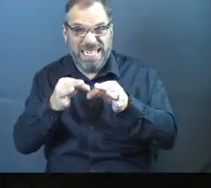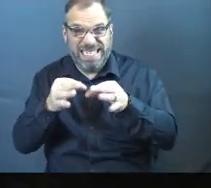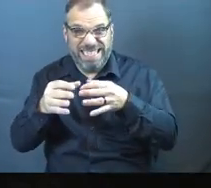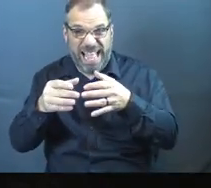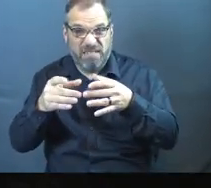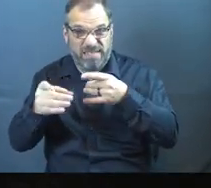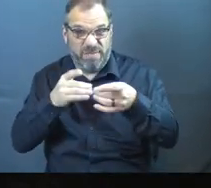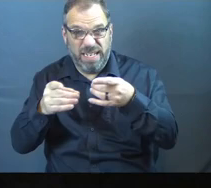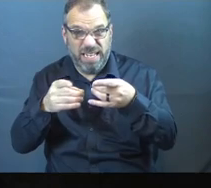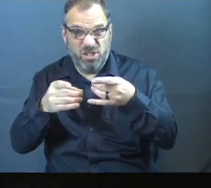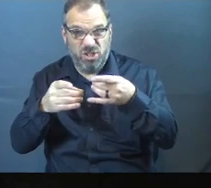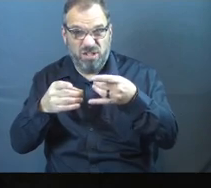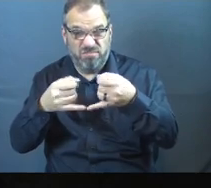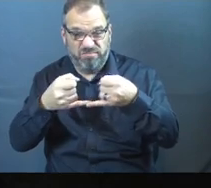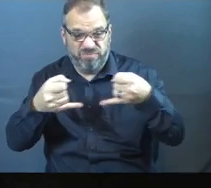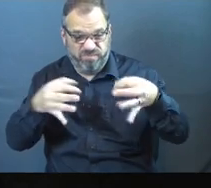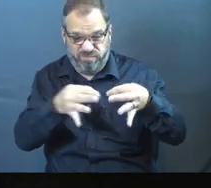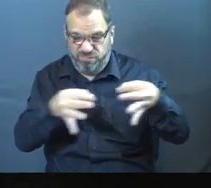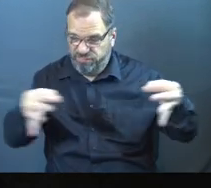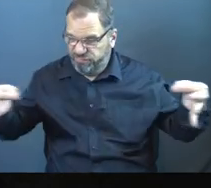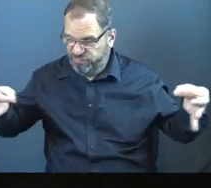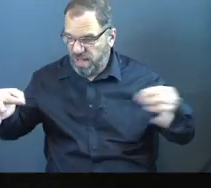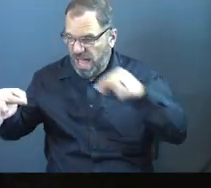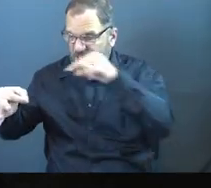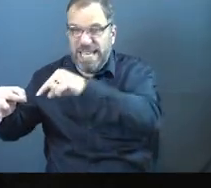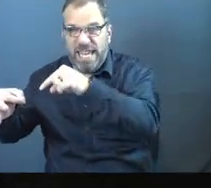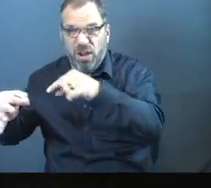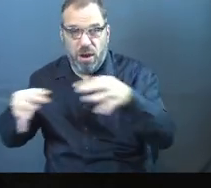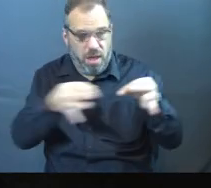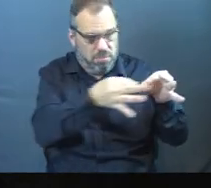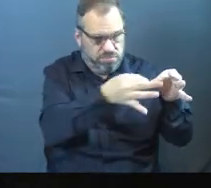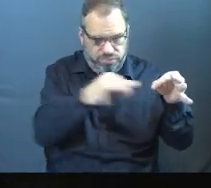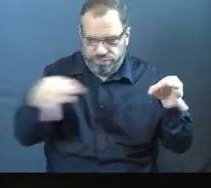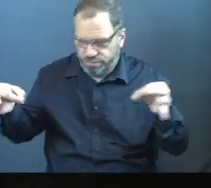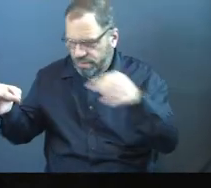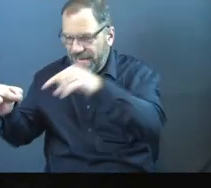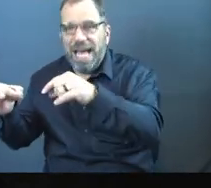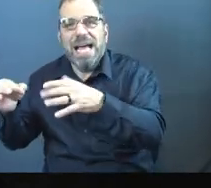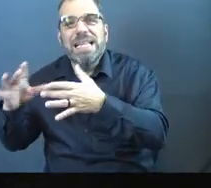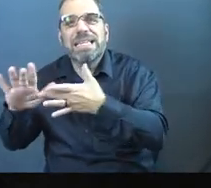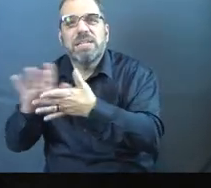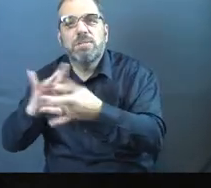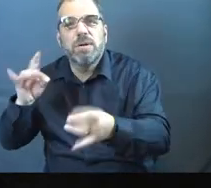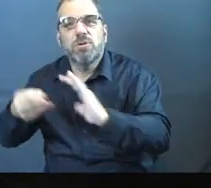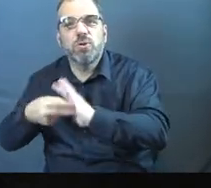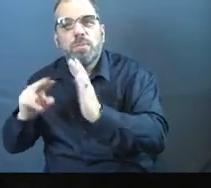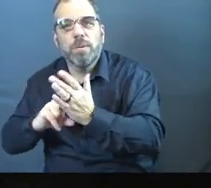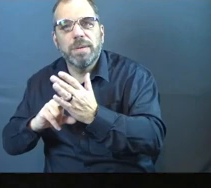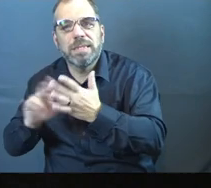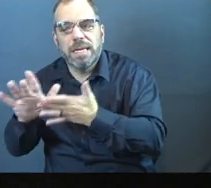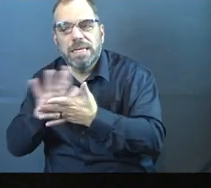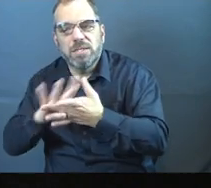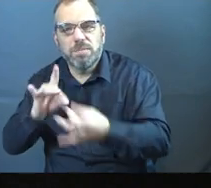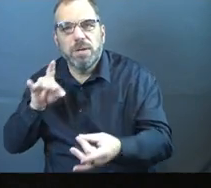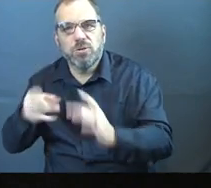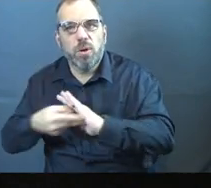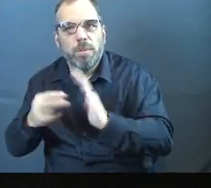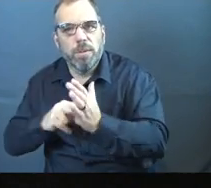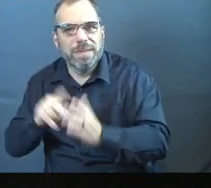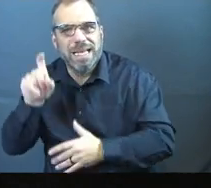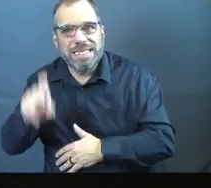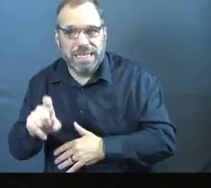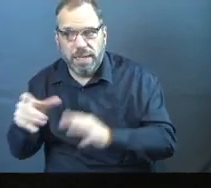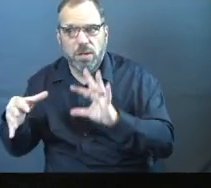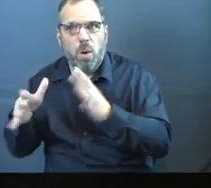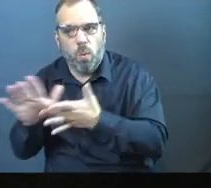beneficial for us to first understand what we're after. It's that spiritual purpose. We're going to take those words and look at what the need is